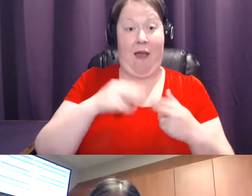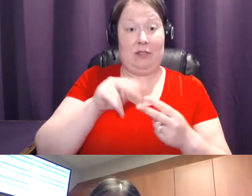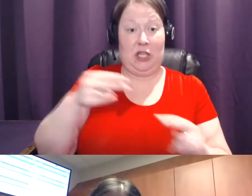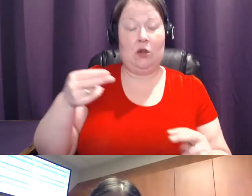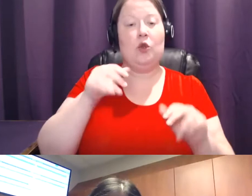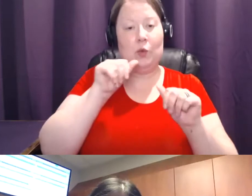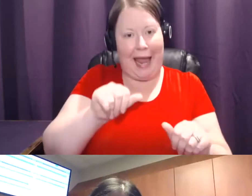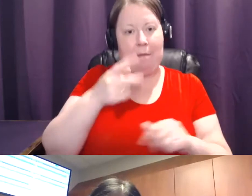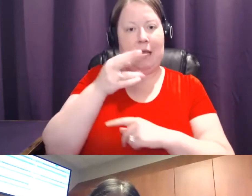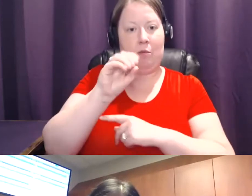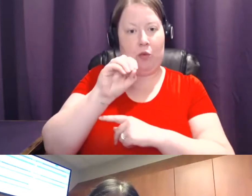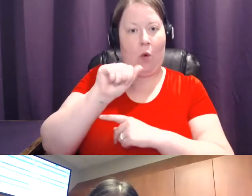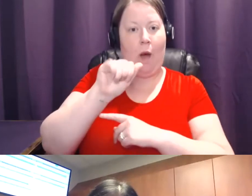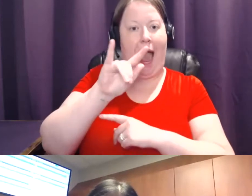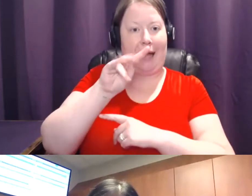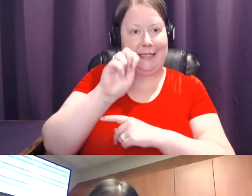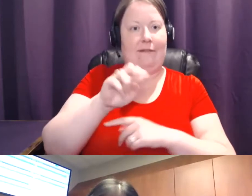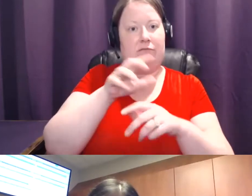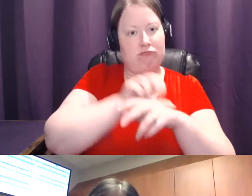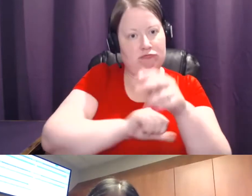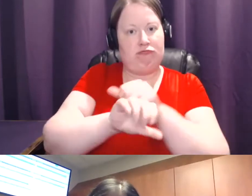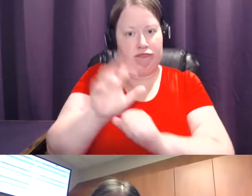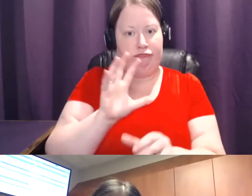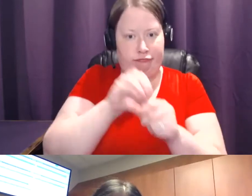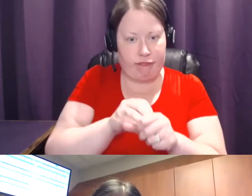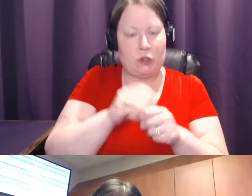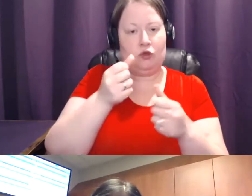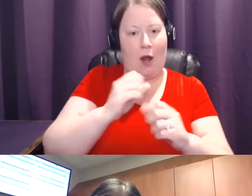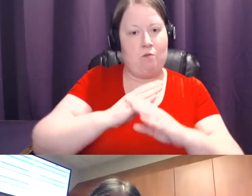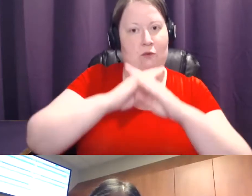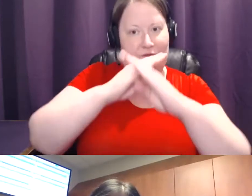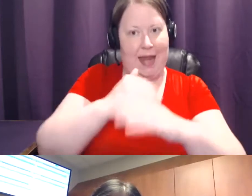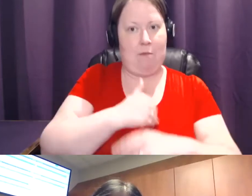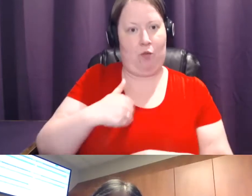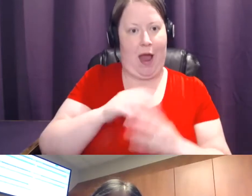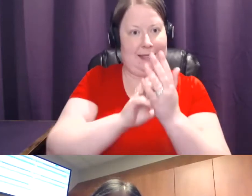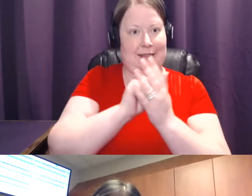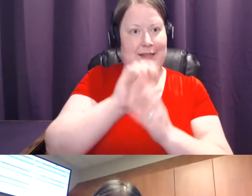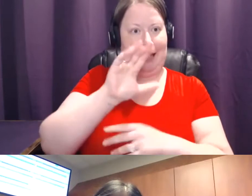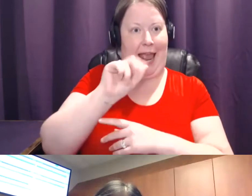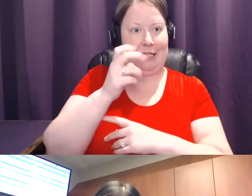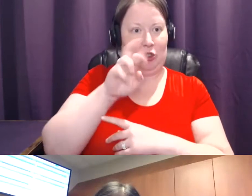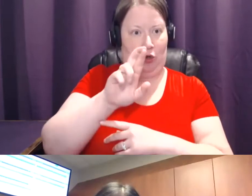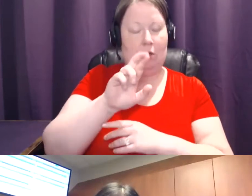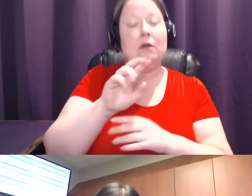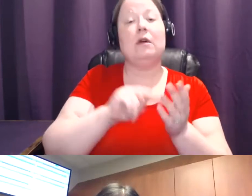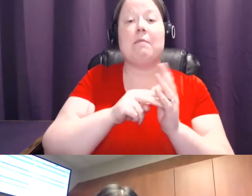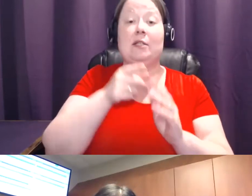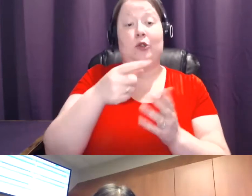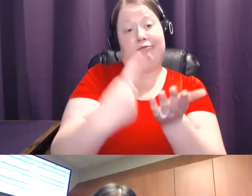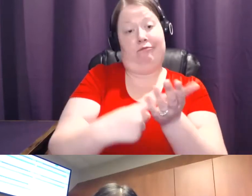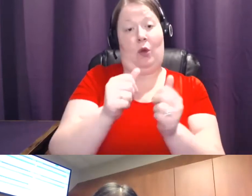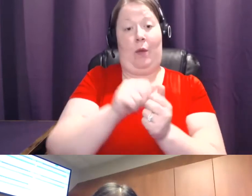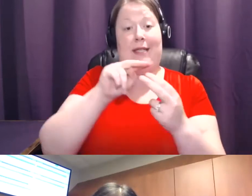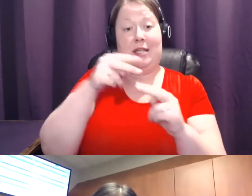breast cancer and actually prevent breast cancer. So it's important to remember, talk to a genetic counselor and getting the results doesn't